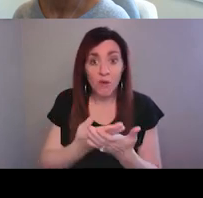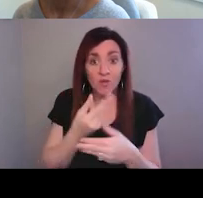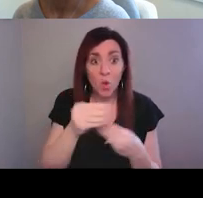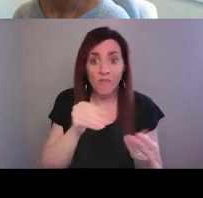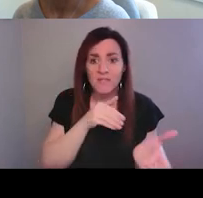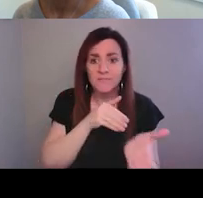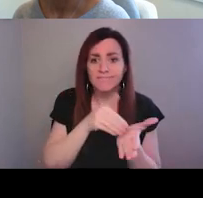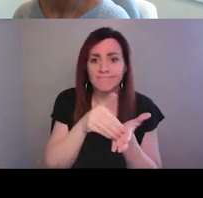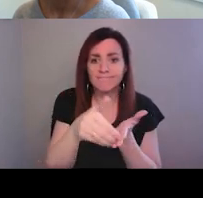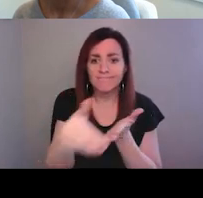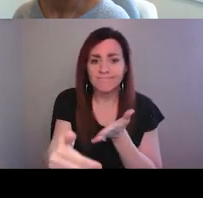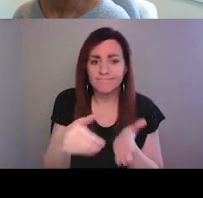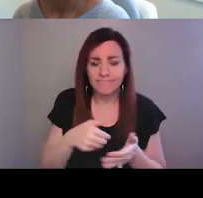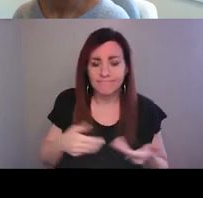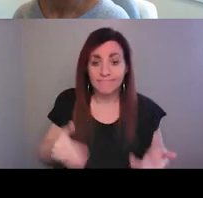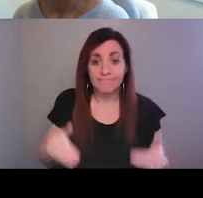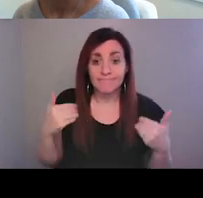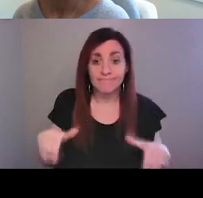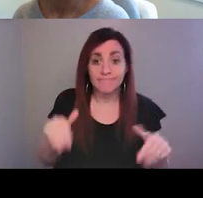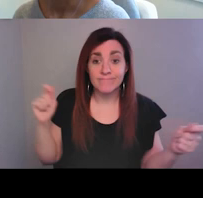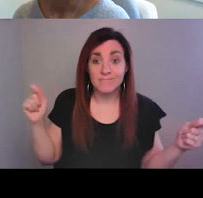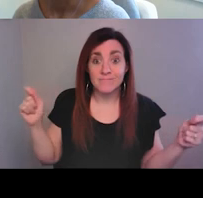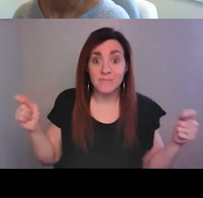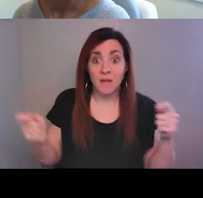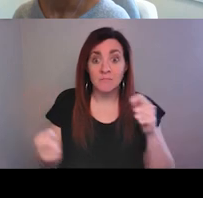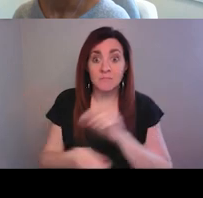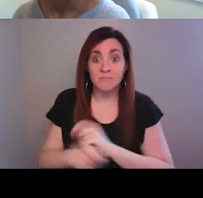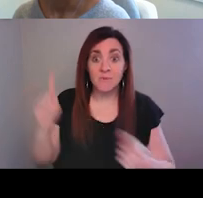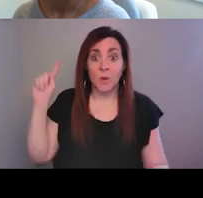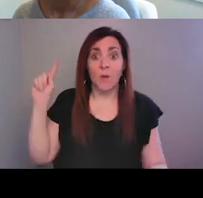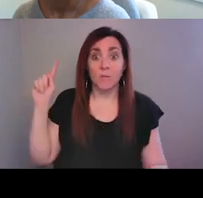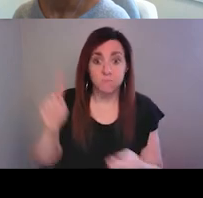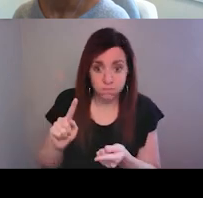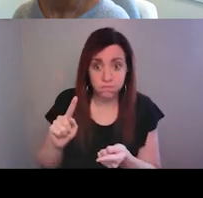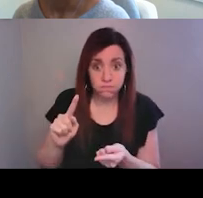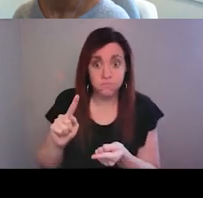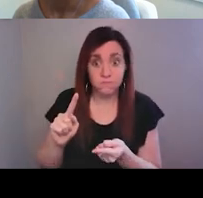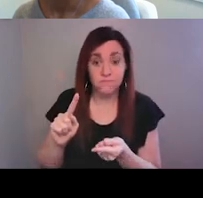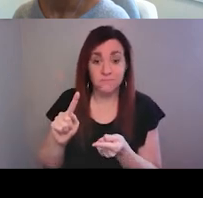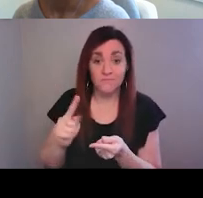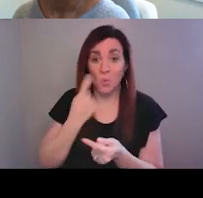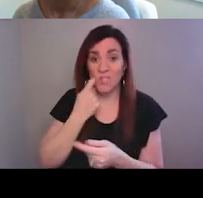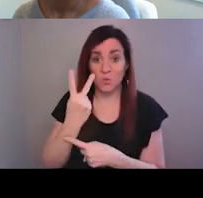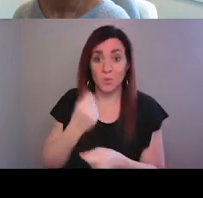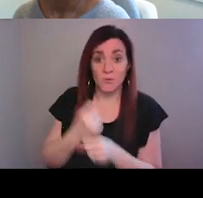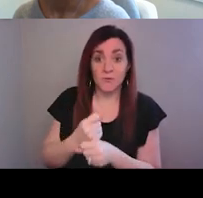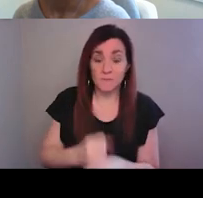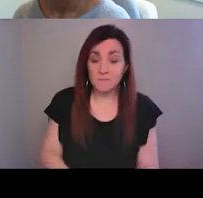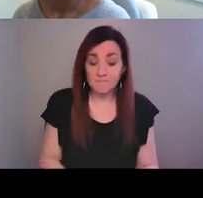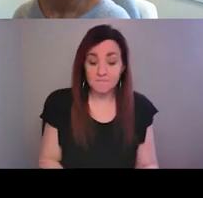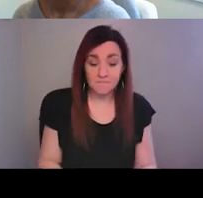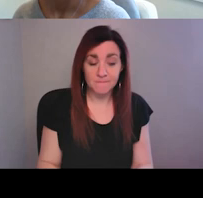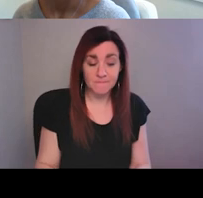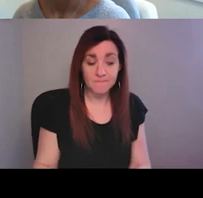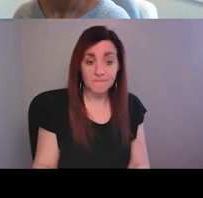regularly. And that has changed significantly over the last two years. We